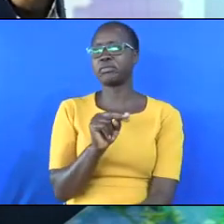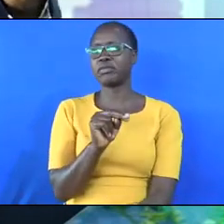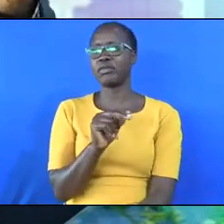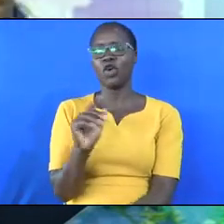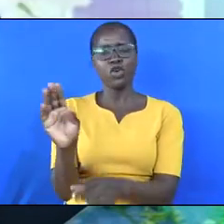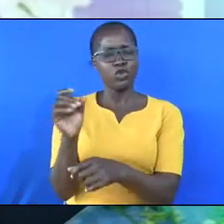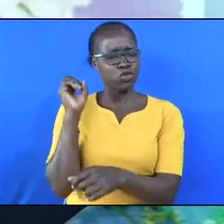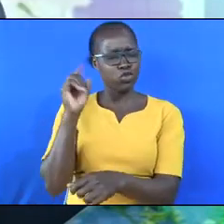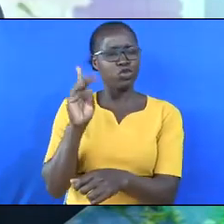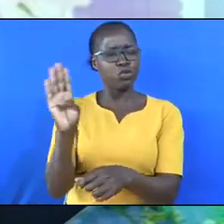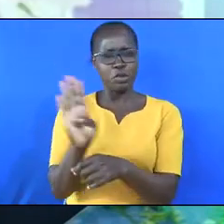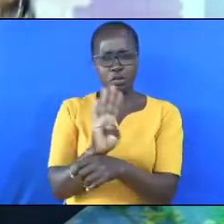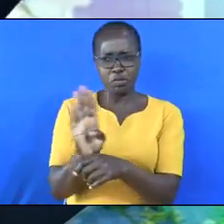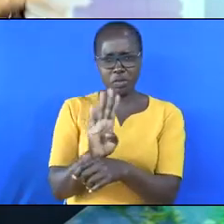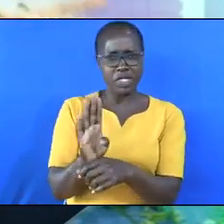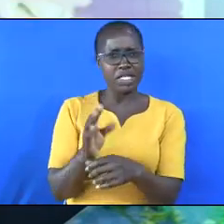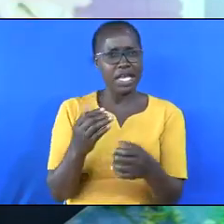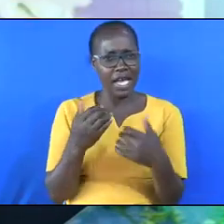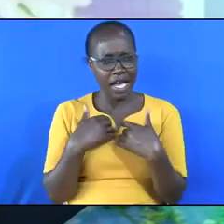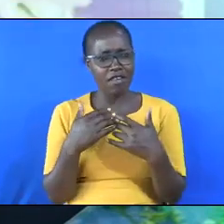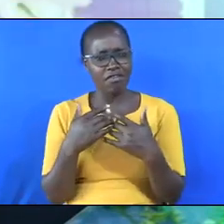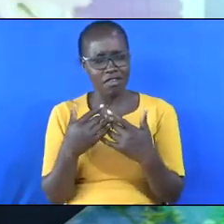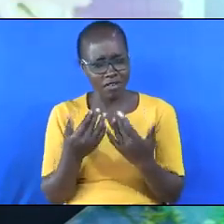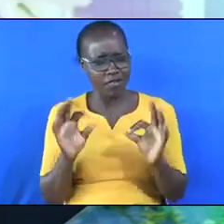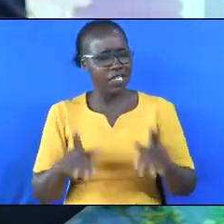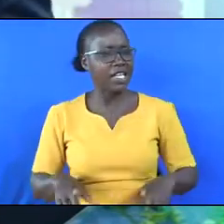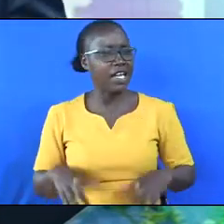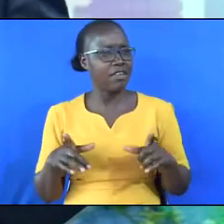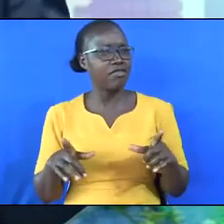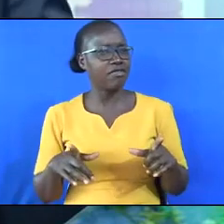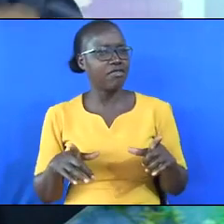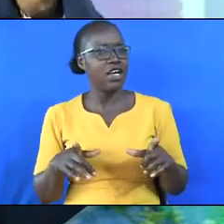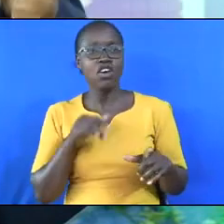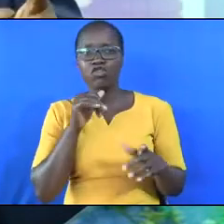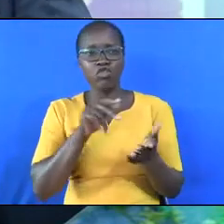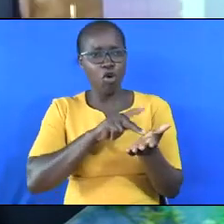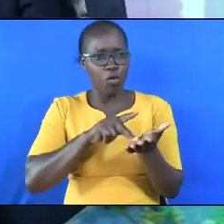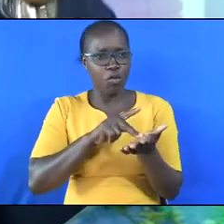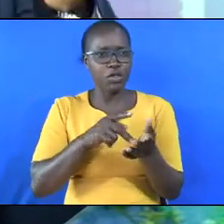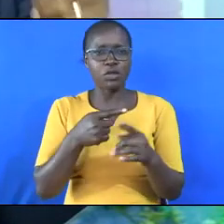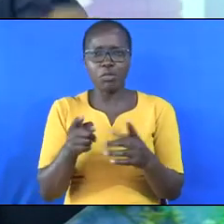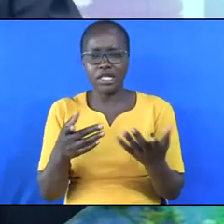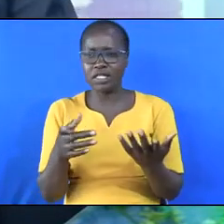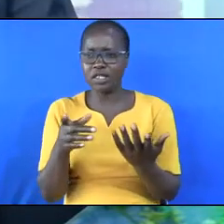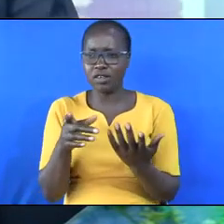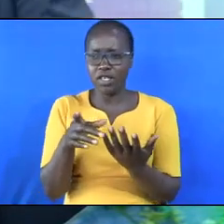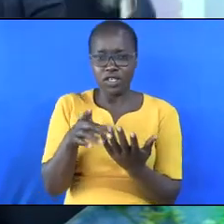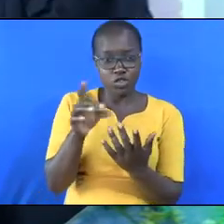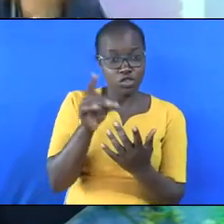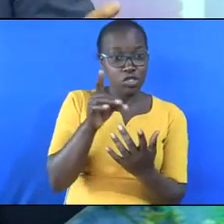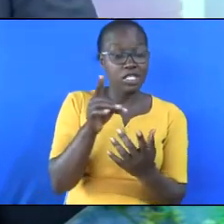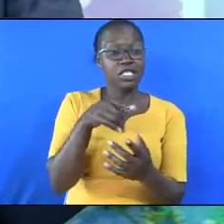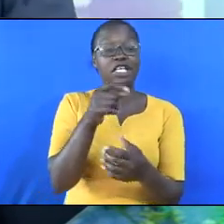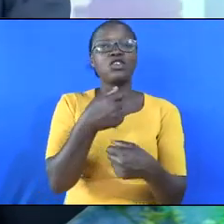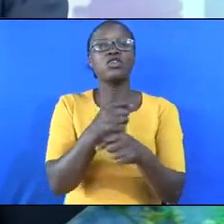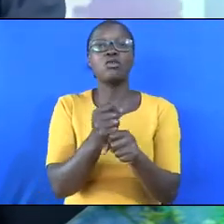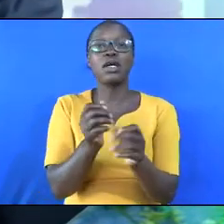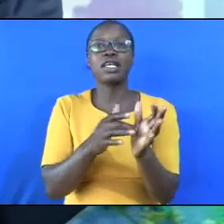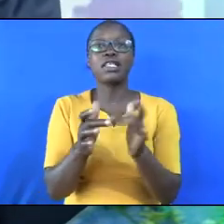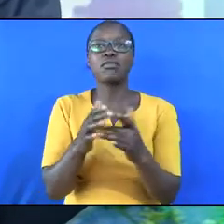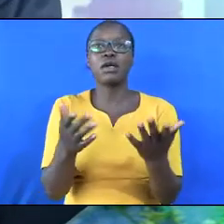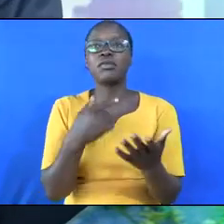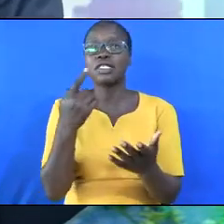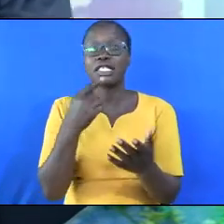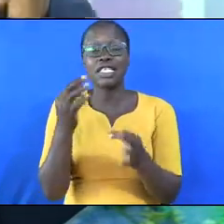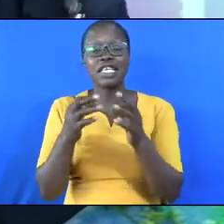good shape. We should have a good quality of life. But that will depend on the choices that we make. The Bible says, do not be